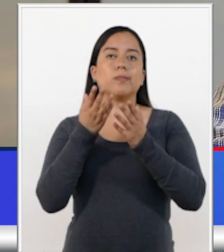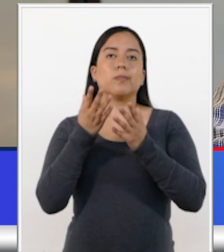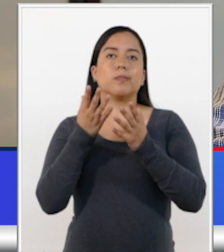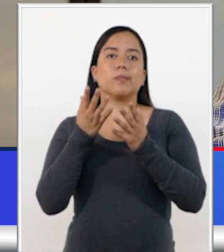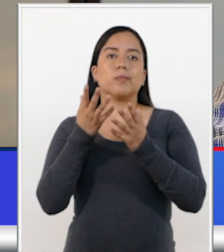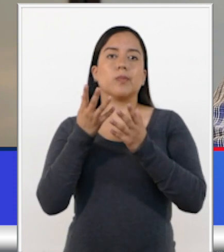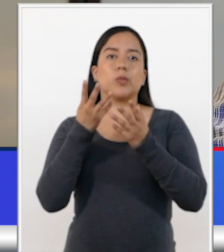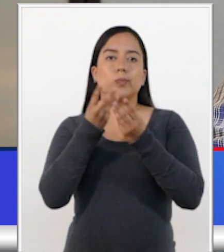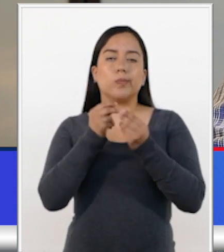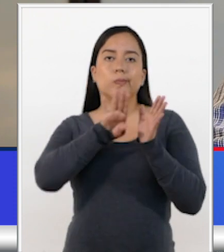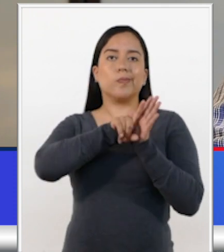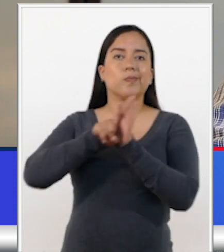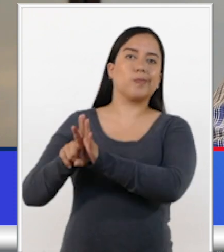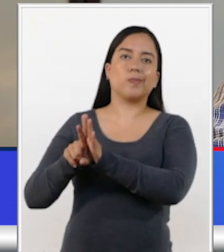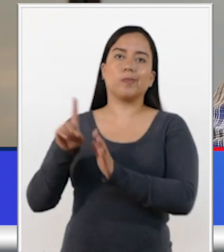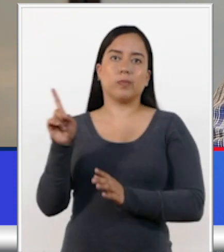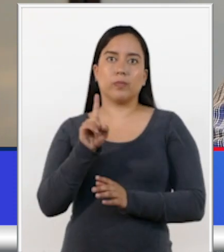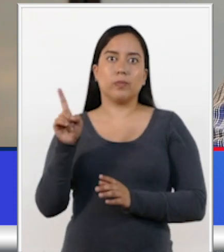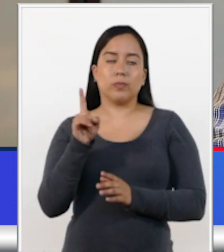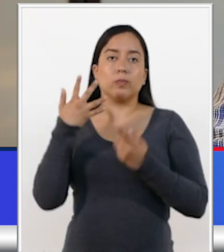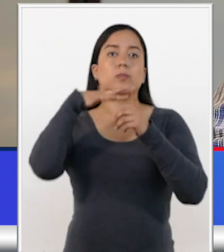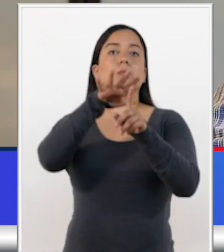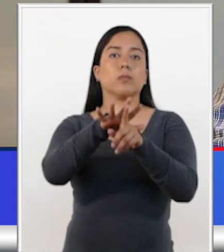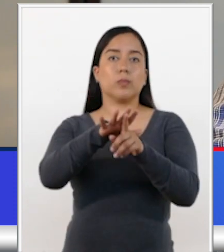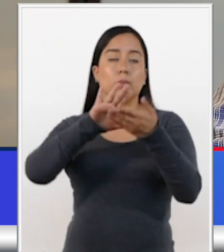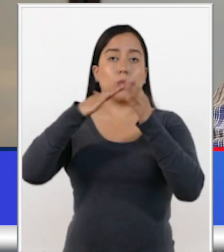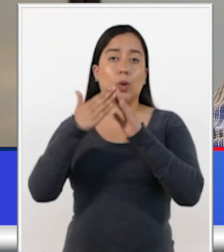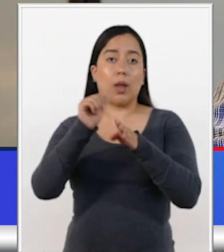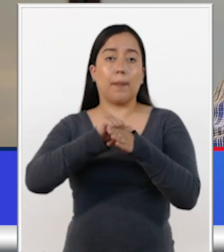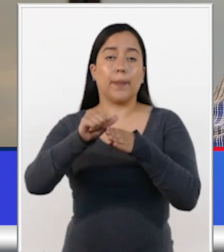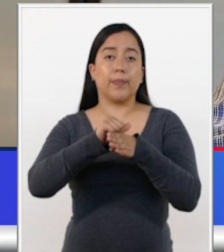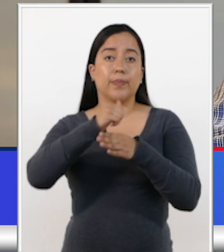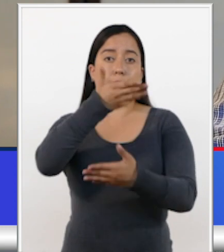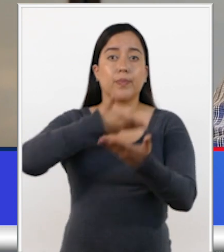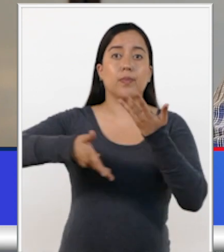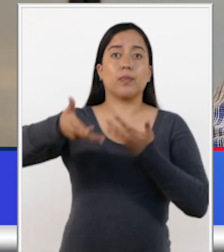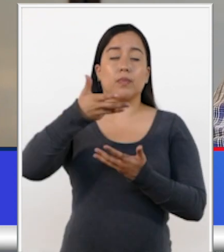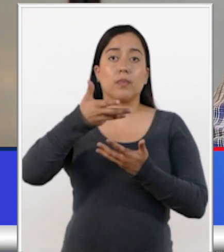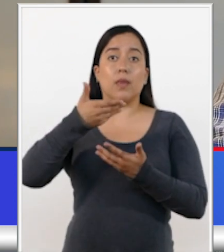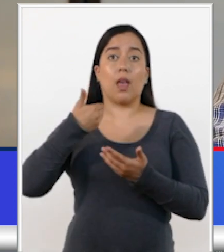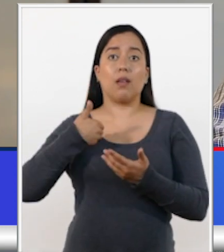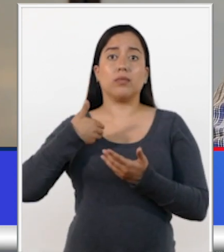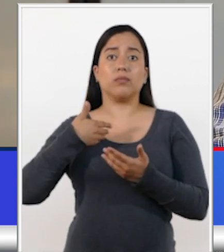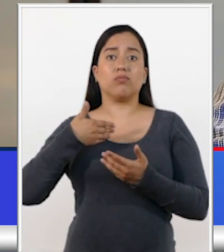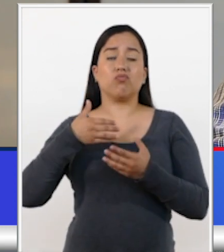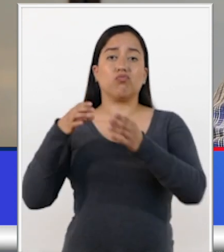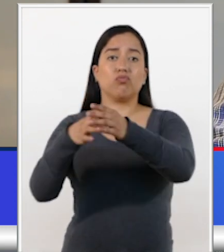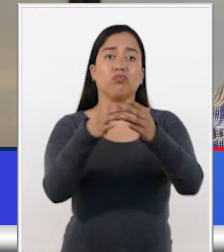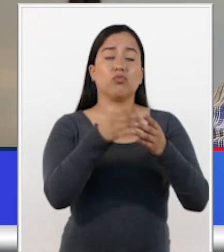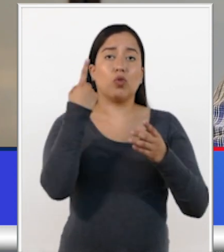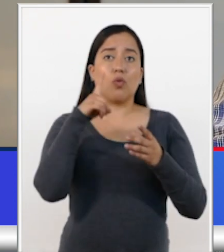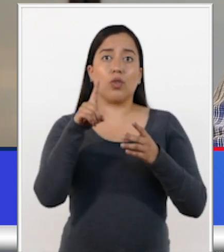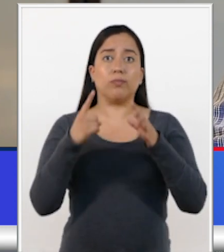institutions, laws, cultural norms and community practices. The creation of spaces and initiatives to raise